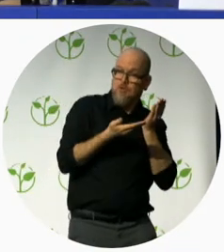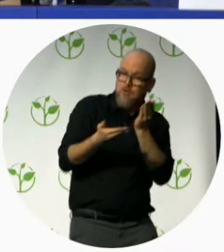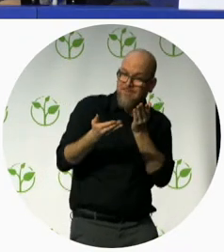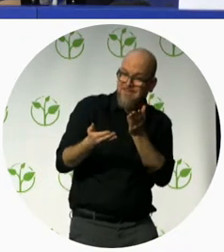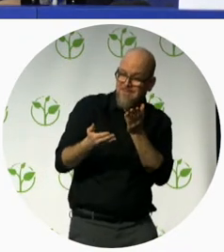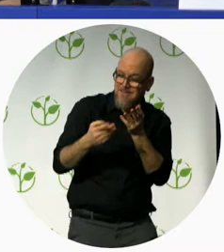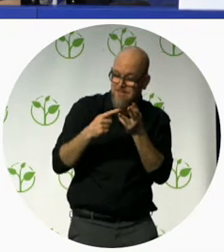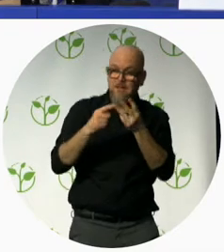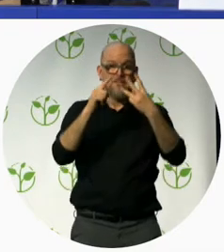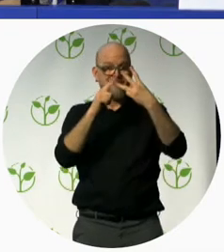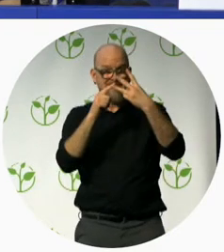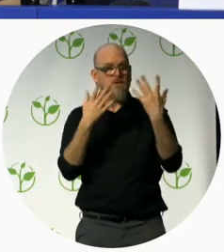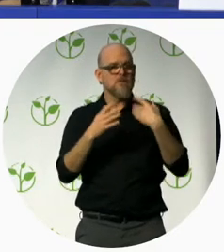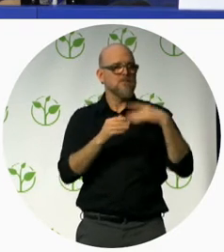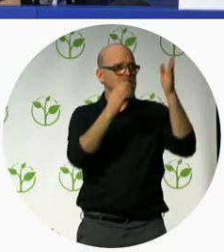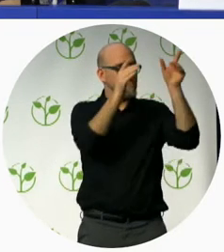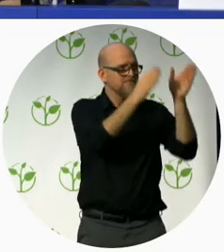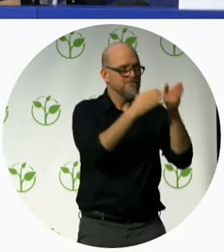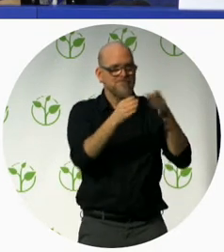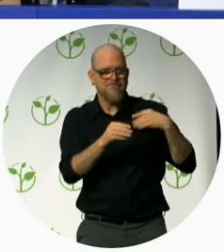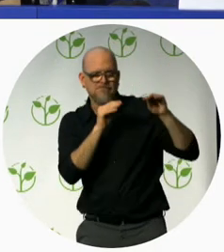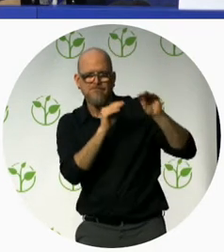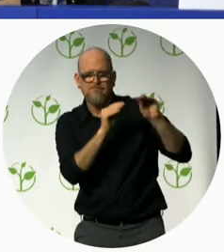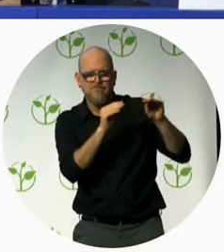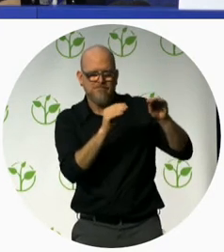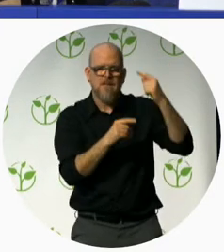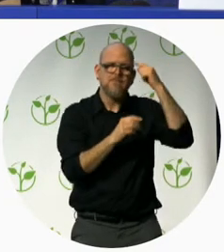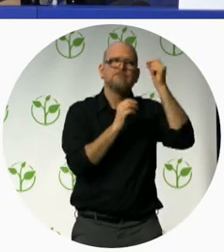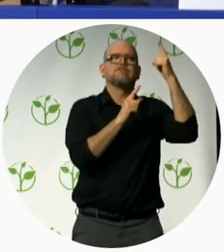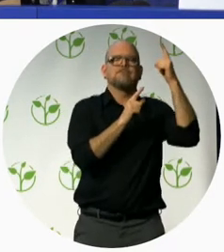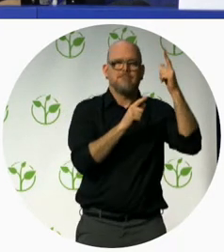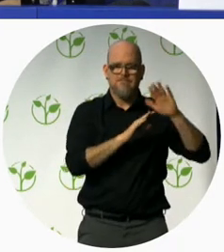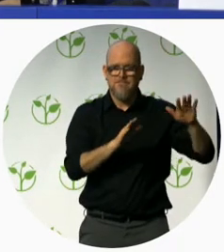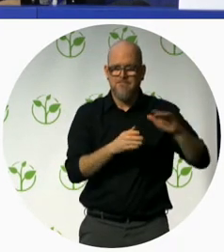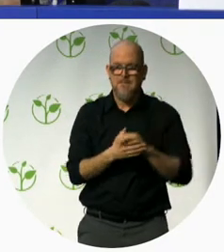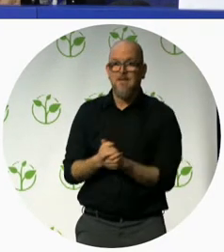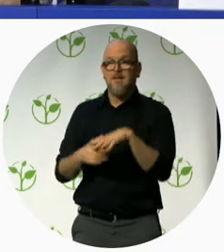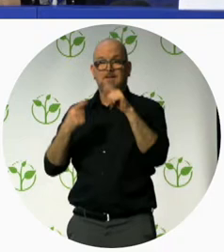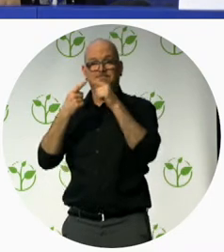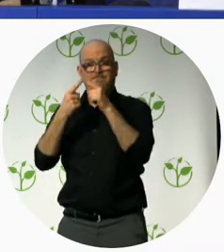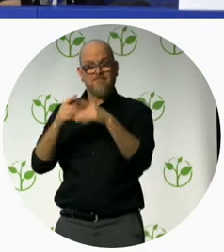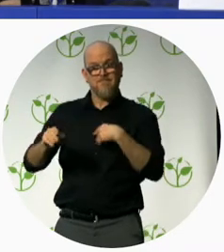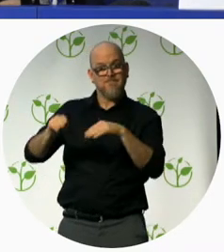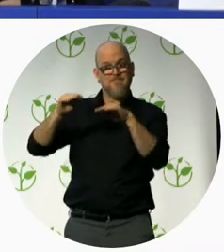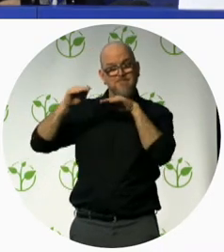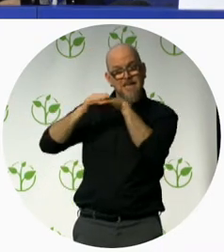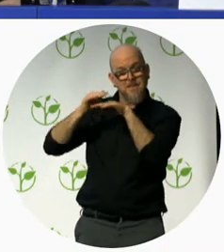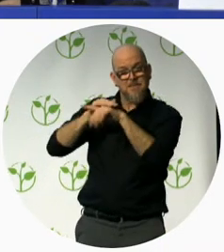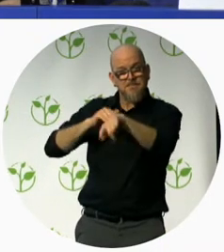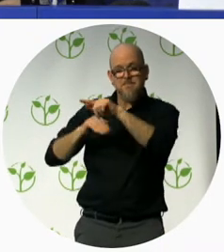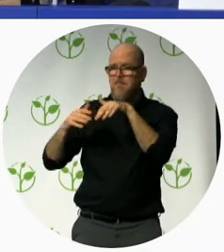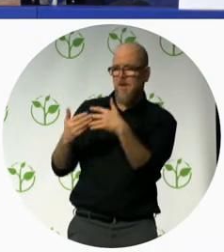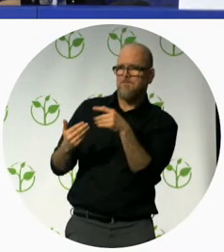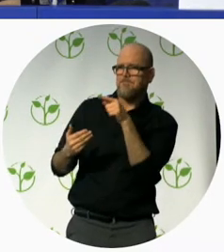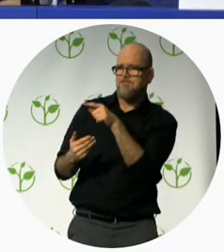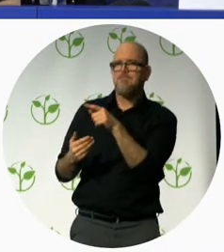accessibility we have ensured maximum possible accessibility of hospital buildings corridors test rooms beds